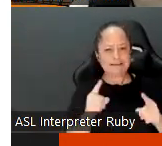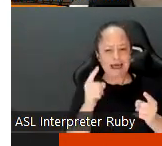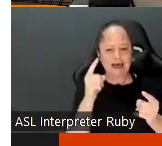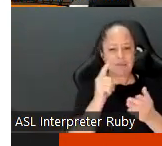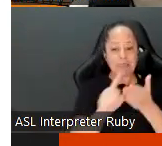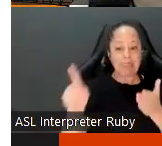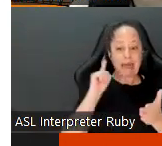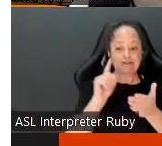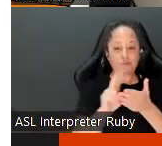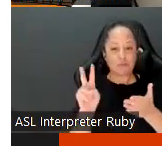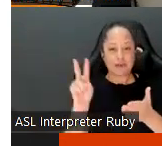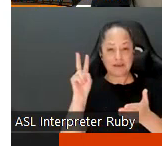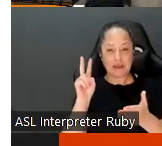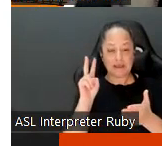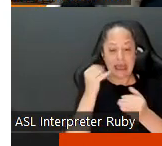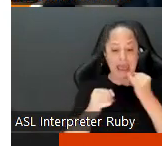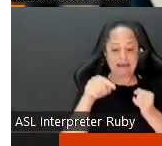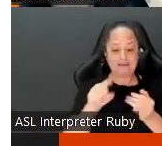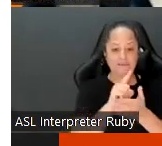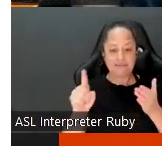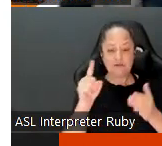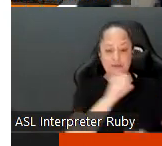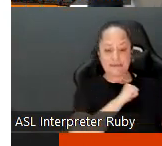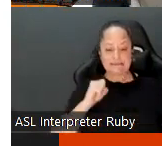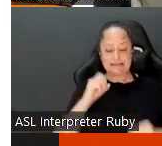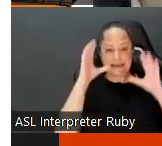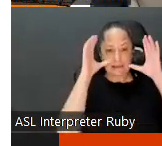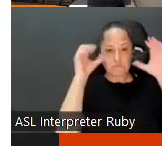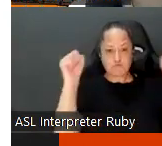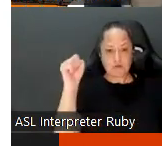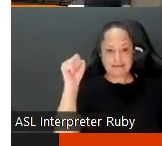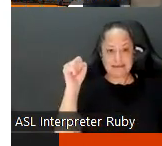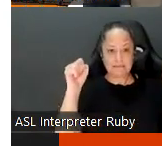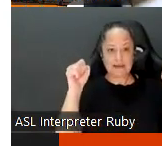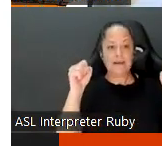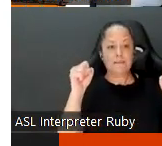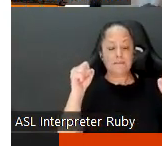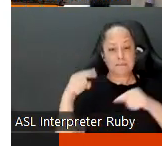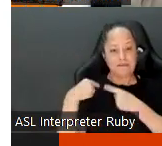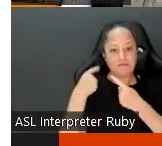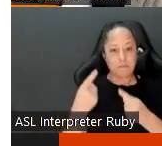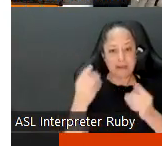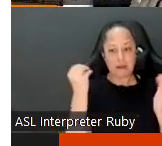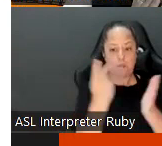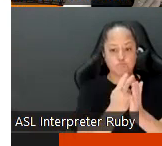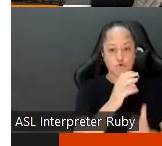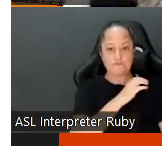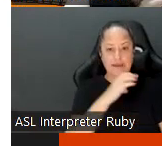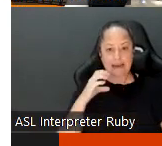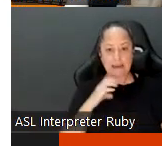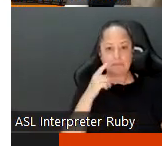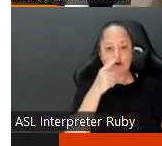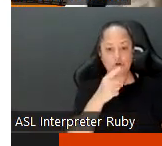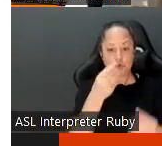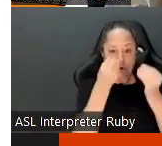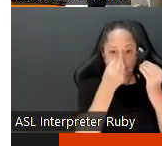week and this week or the end of this week the senate presidents um the senate presidents have been approving the committees and then you